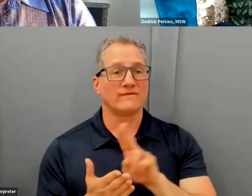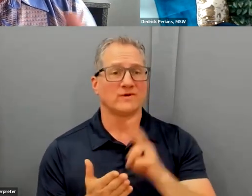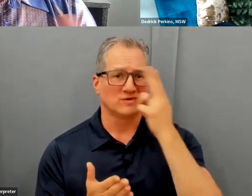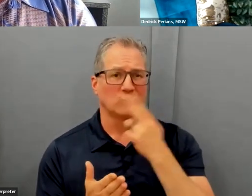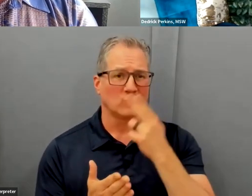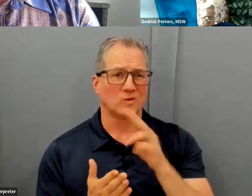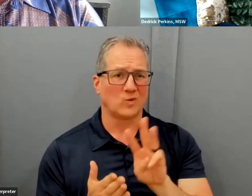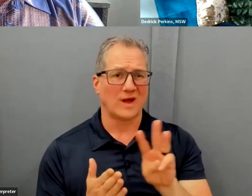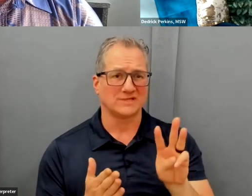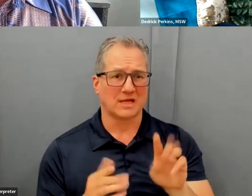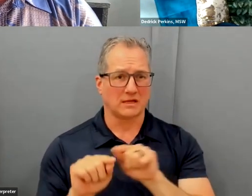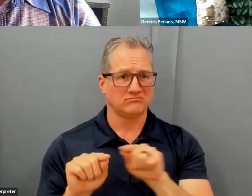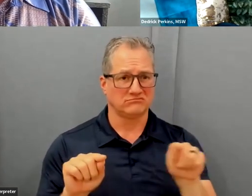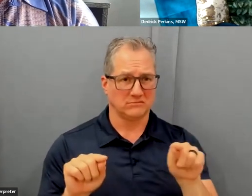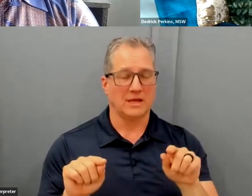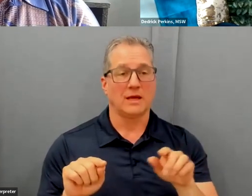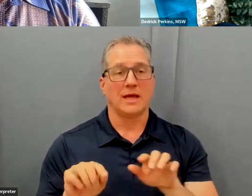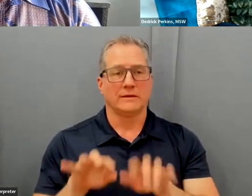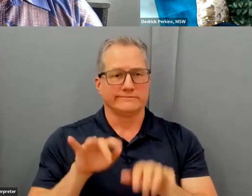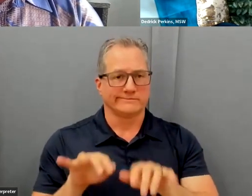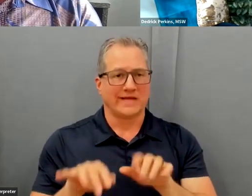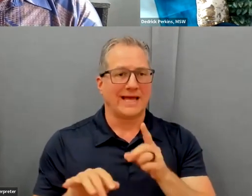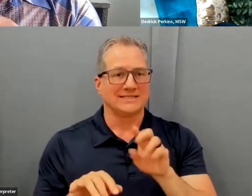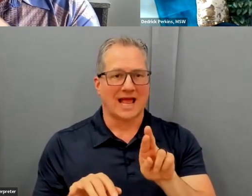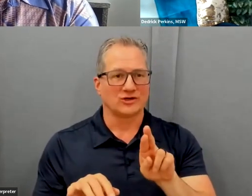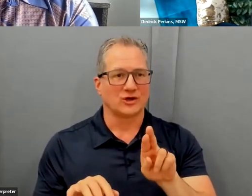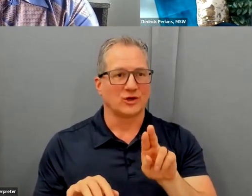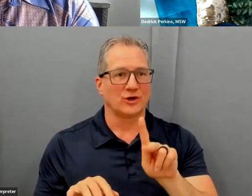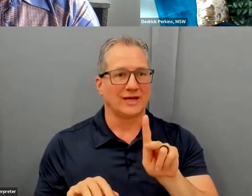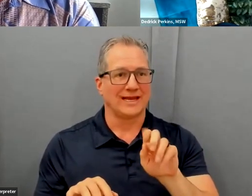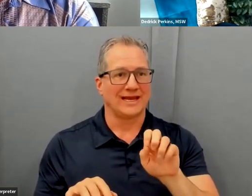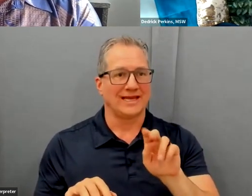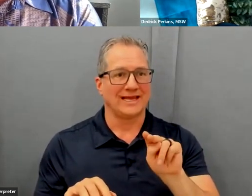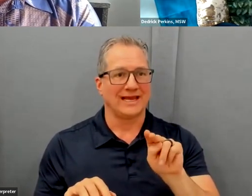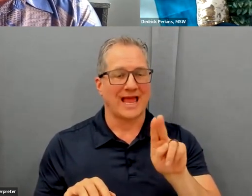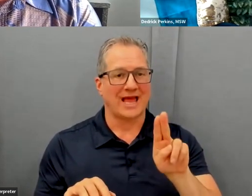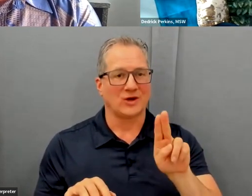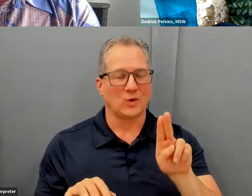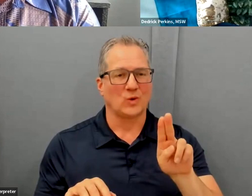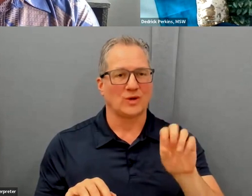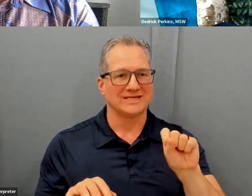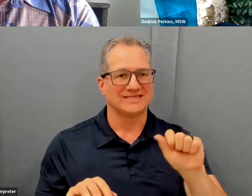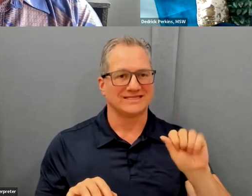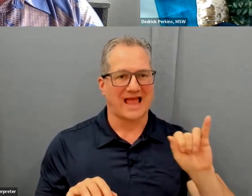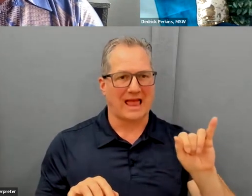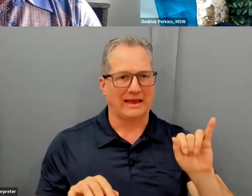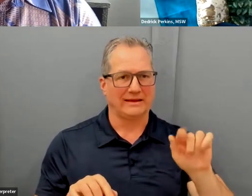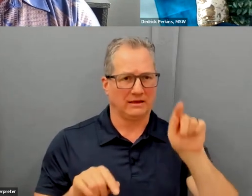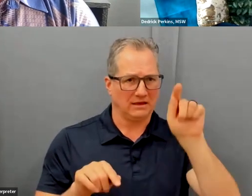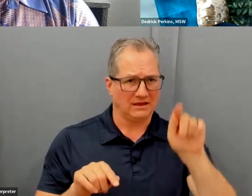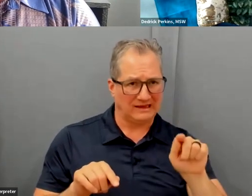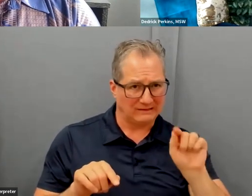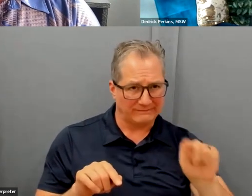again, Google it, just say Dr. Keanu Sai, and then it'll take you directly to the first link, it'll be my UH website,